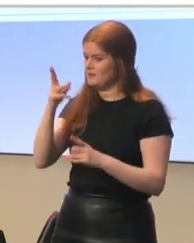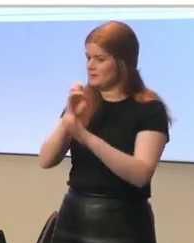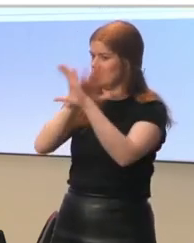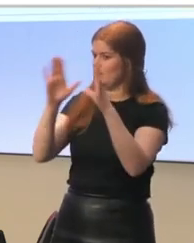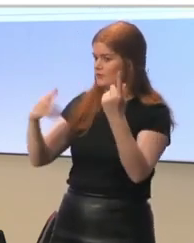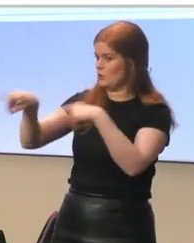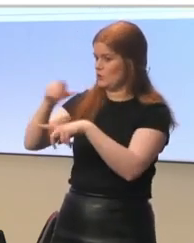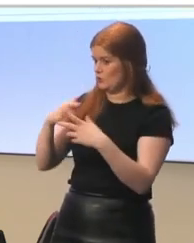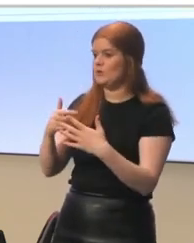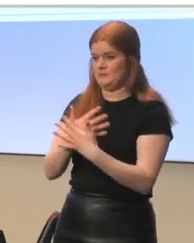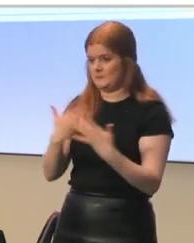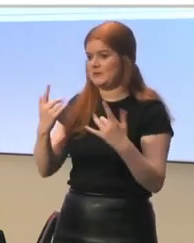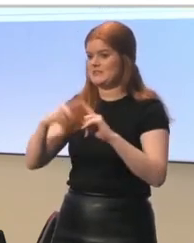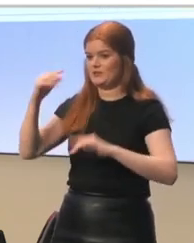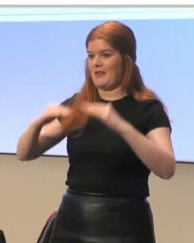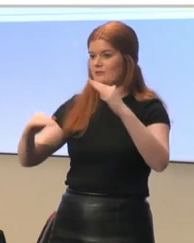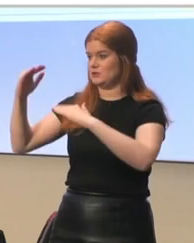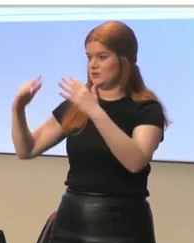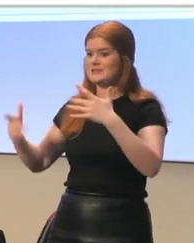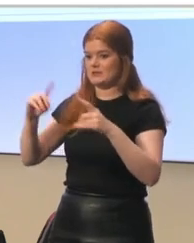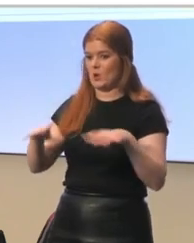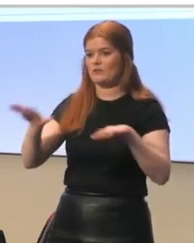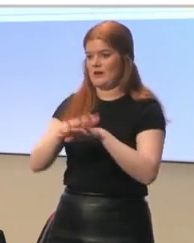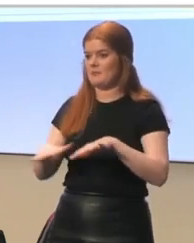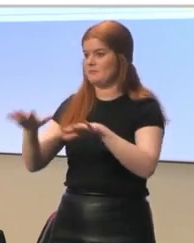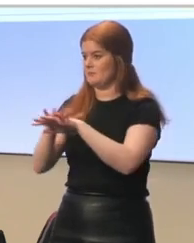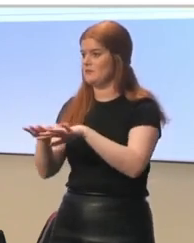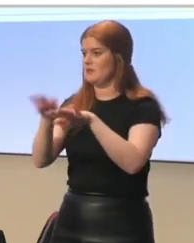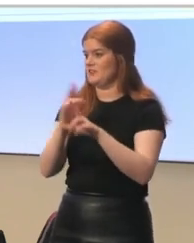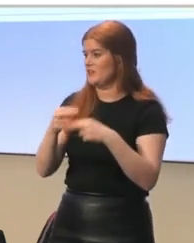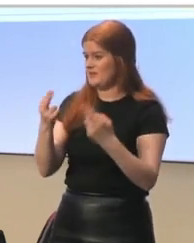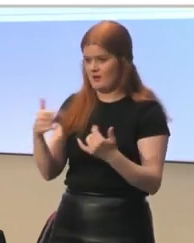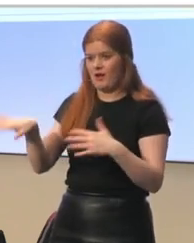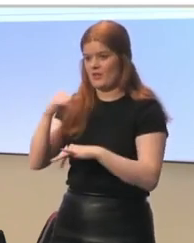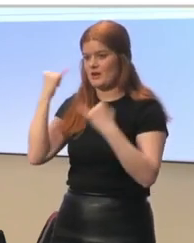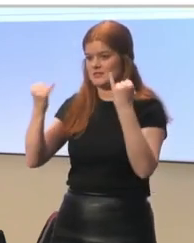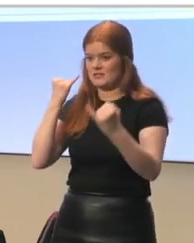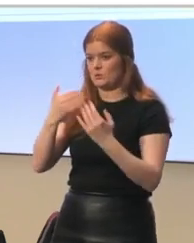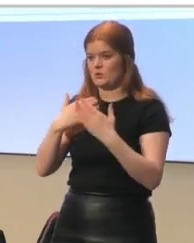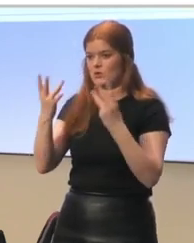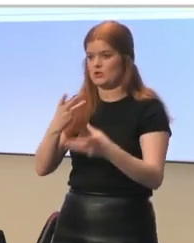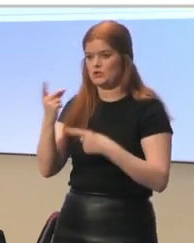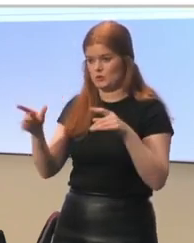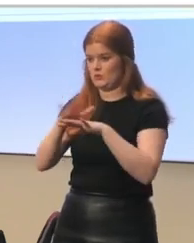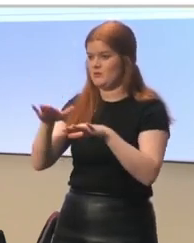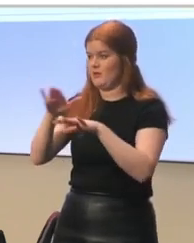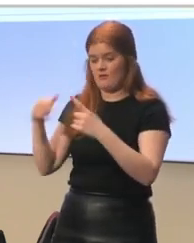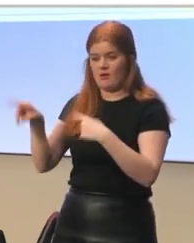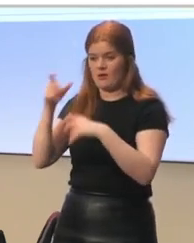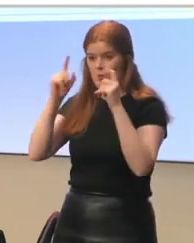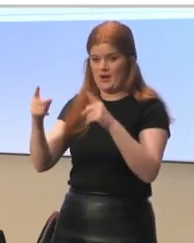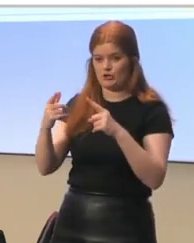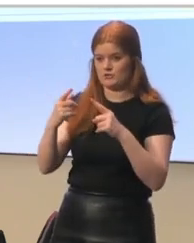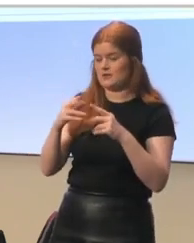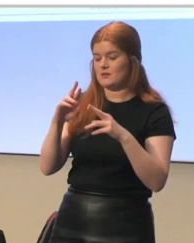how much the different levels overlapped in their needs and in the suggestions they had, and how much they were aware about the needs of the